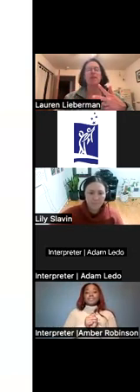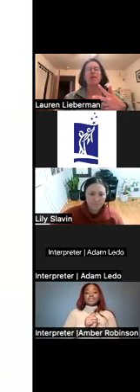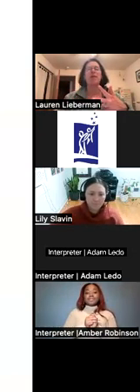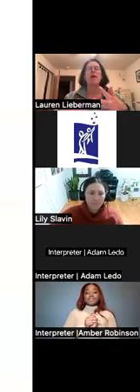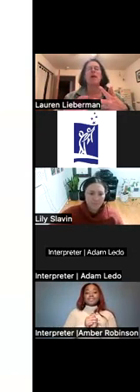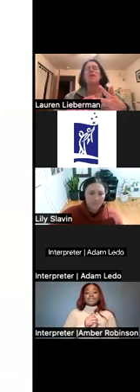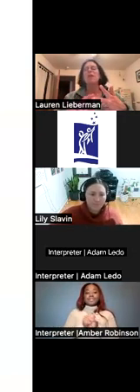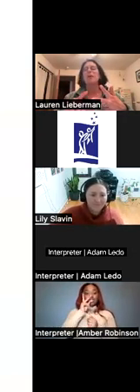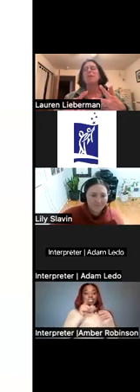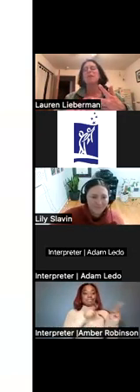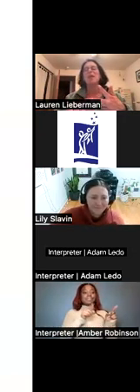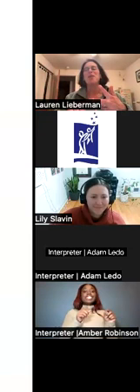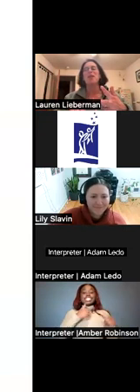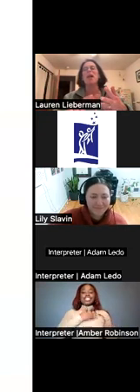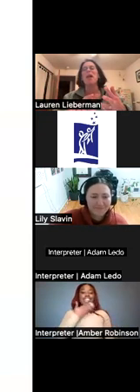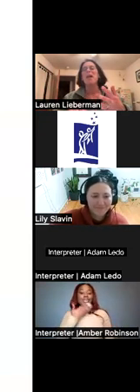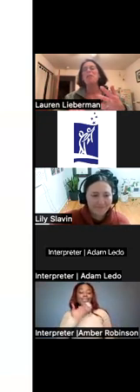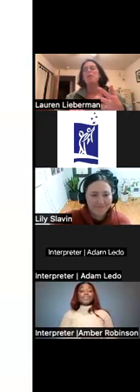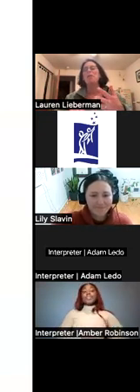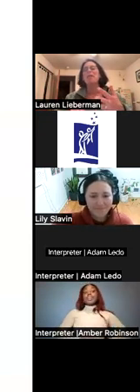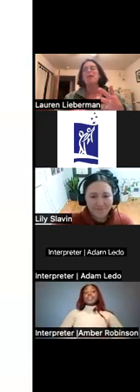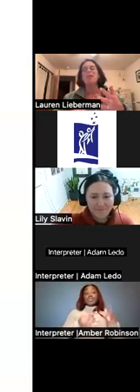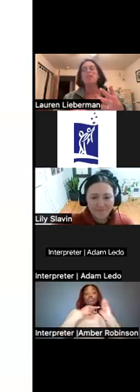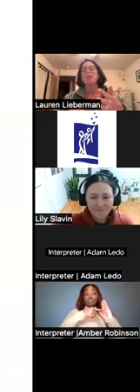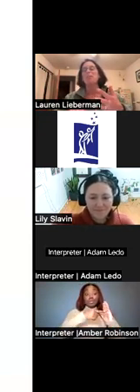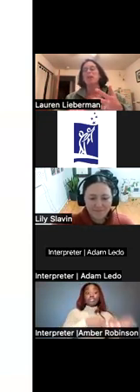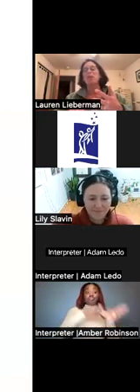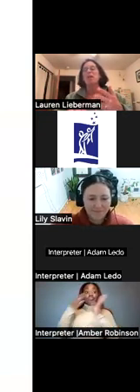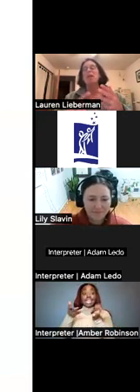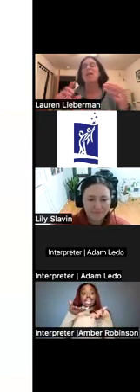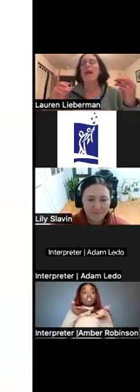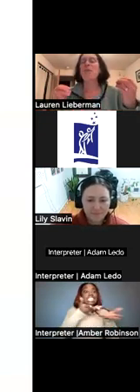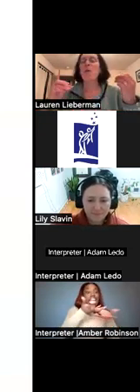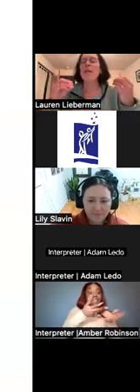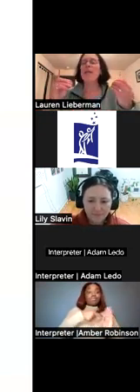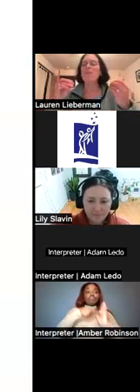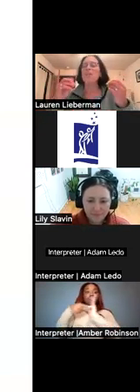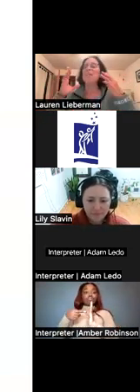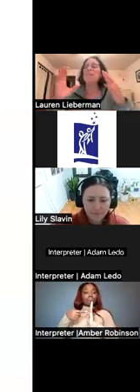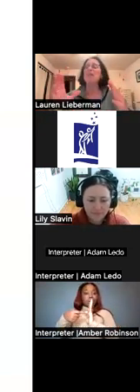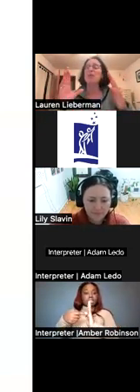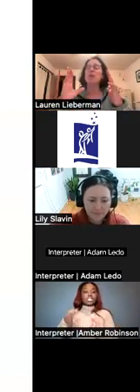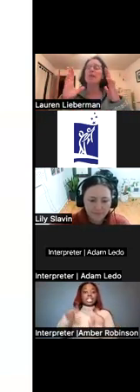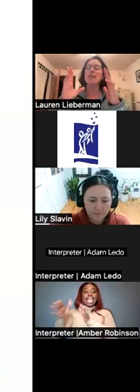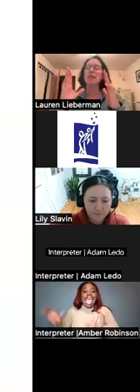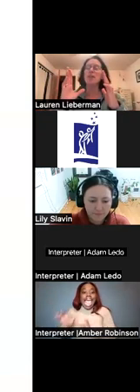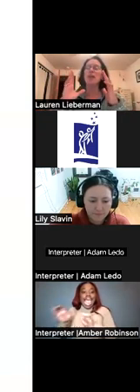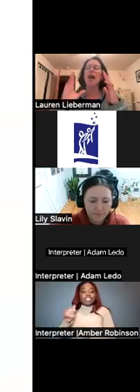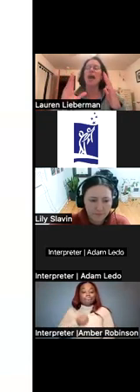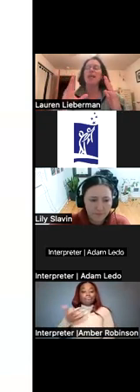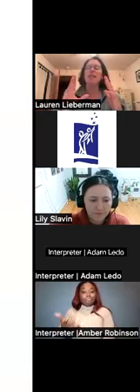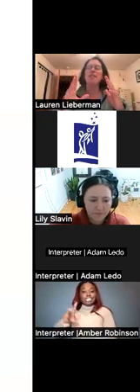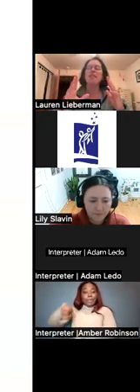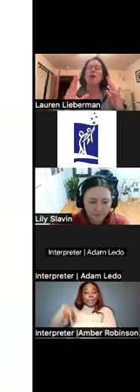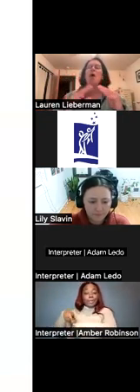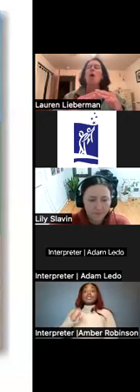it's here. Thank you. Representation and multiple means of action and expression. And what we need to do is make sure that the teacher